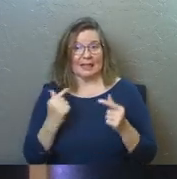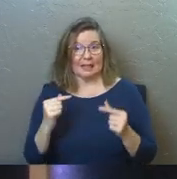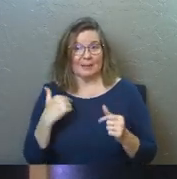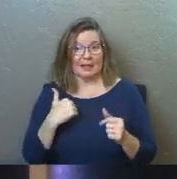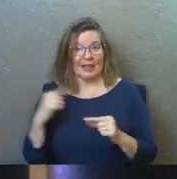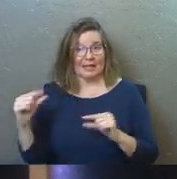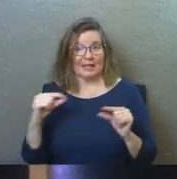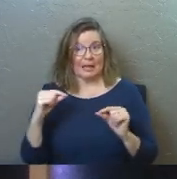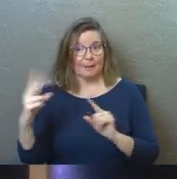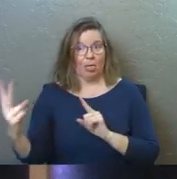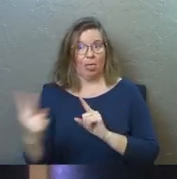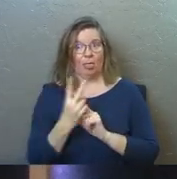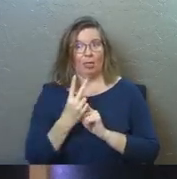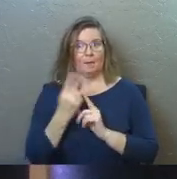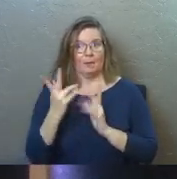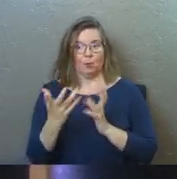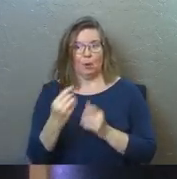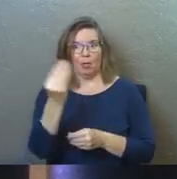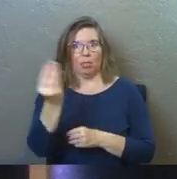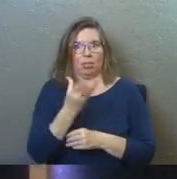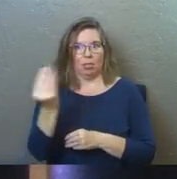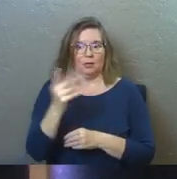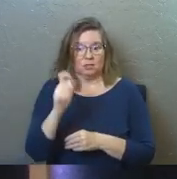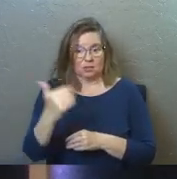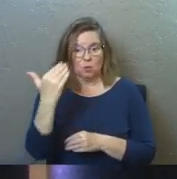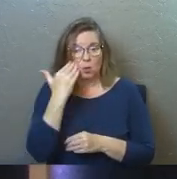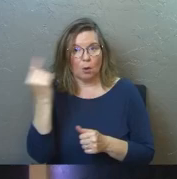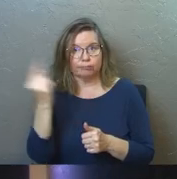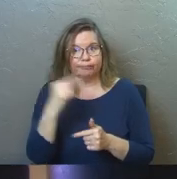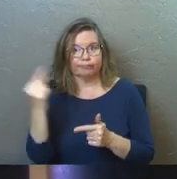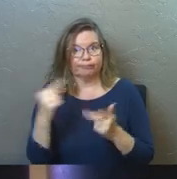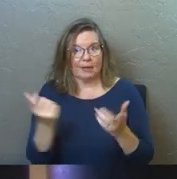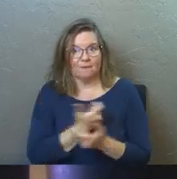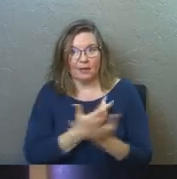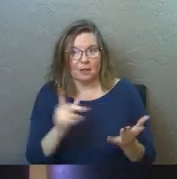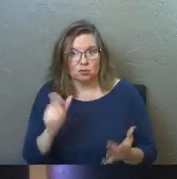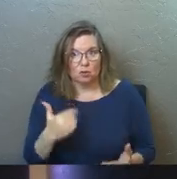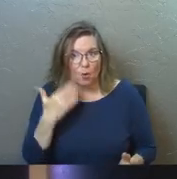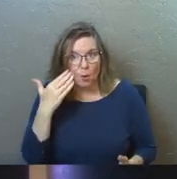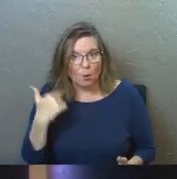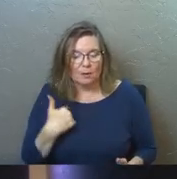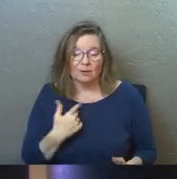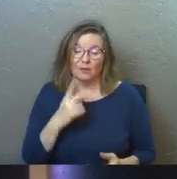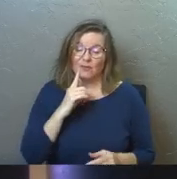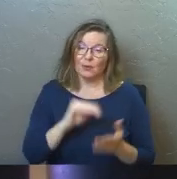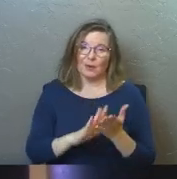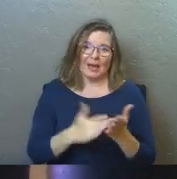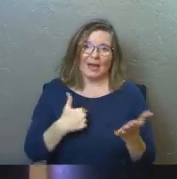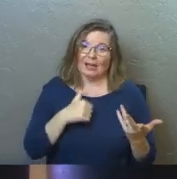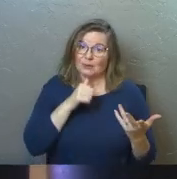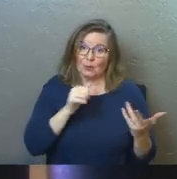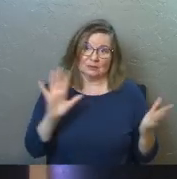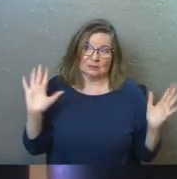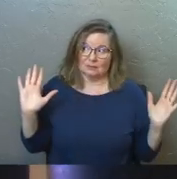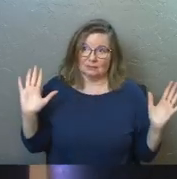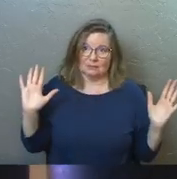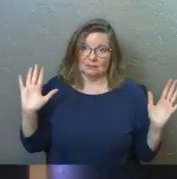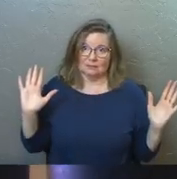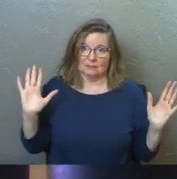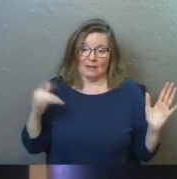bit like a gossip magnet. Everybody thinks I ought to know everything, which for the record, I don't.